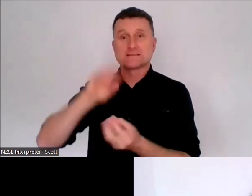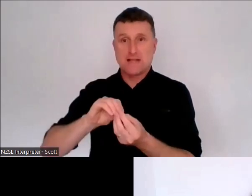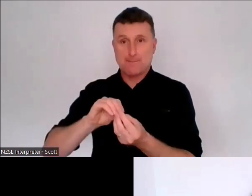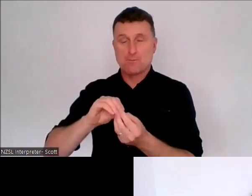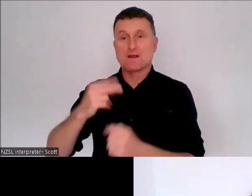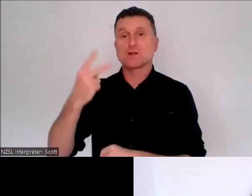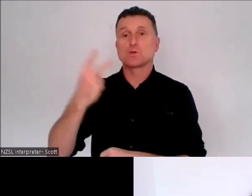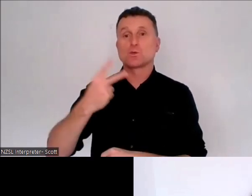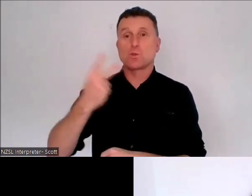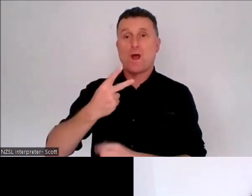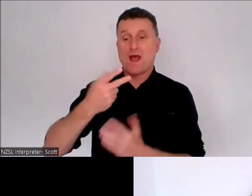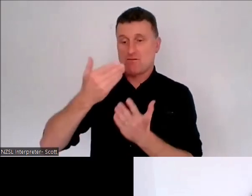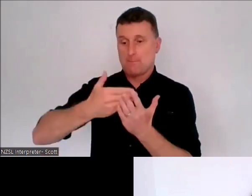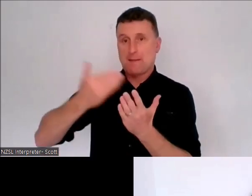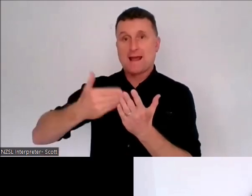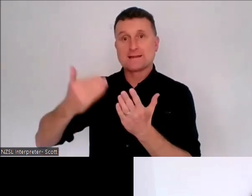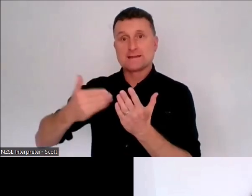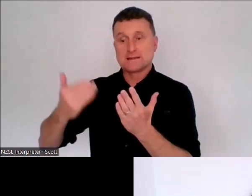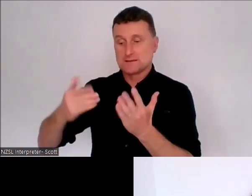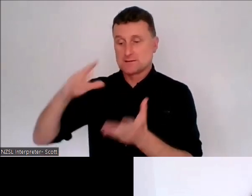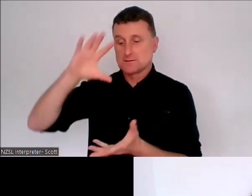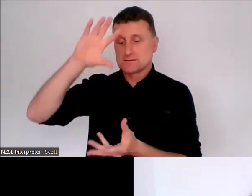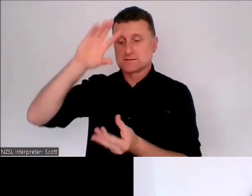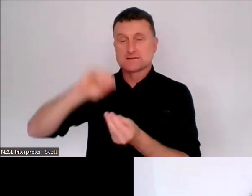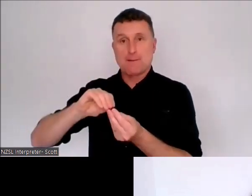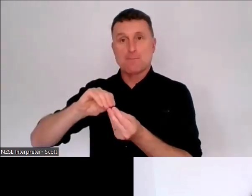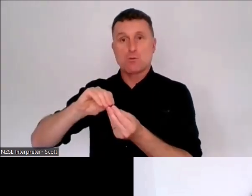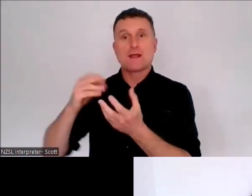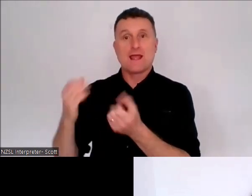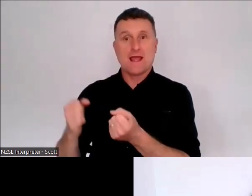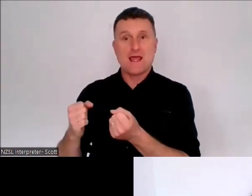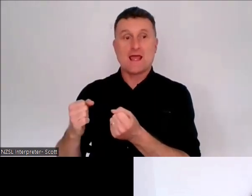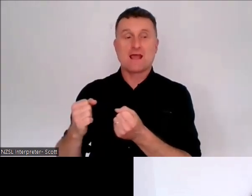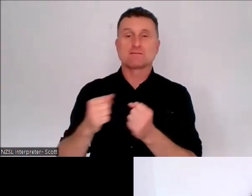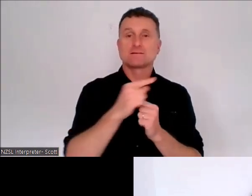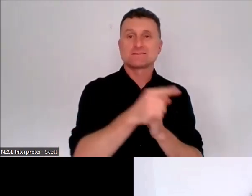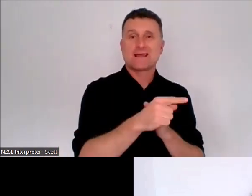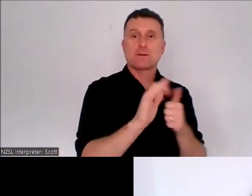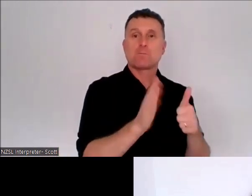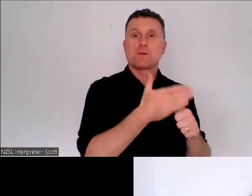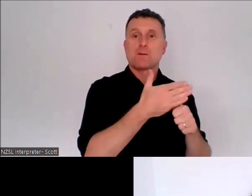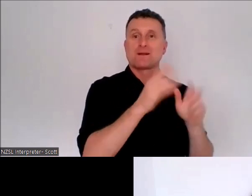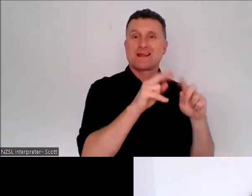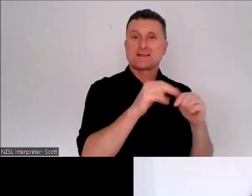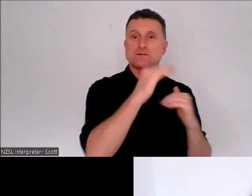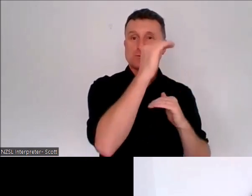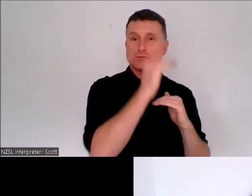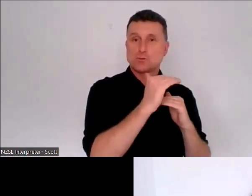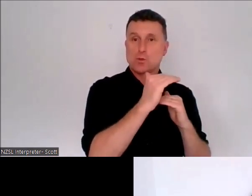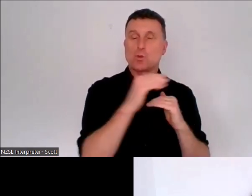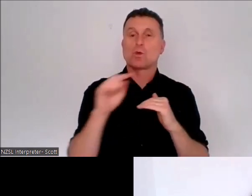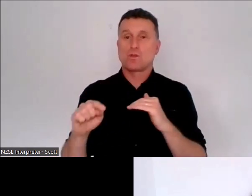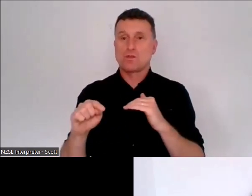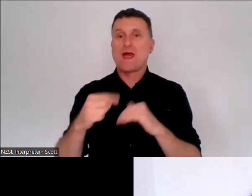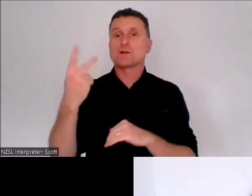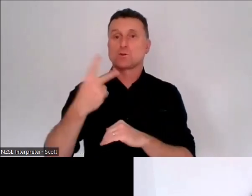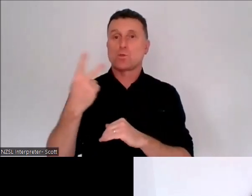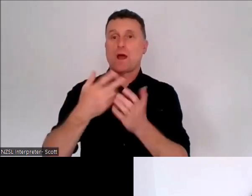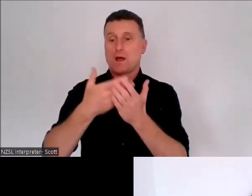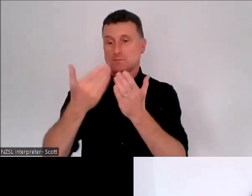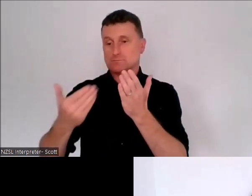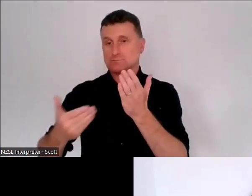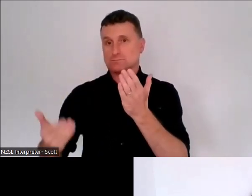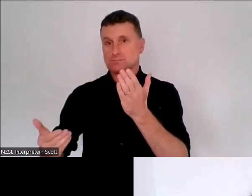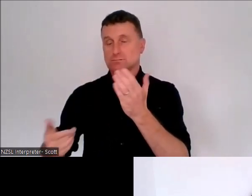summary. It's obviously a lot shorter than the preliminary issues paper. Importantly, it has all the core